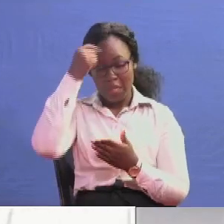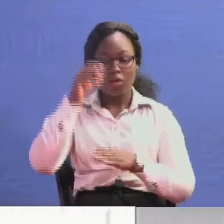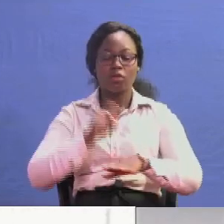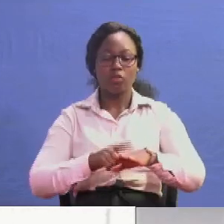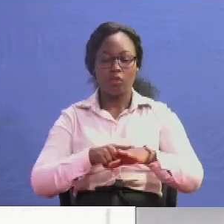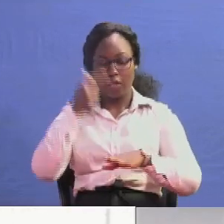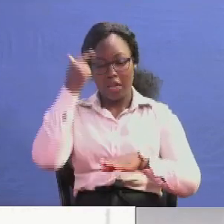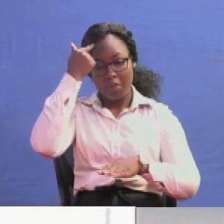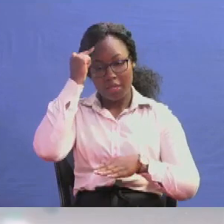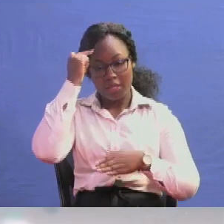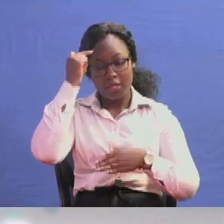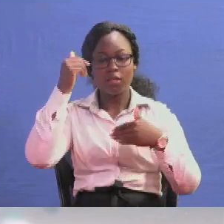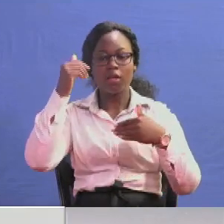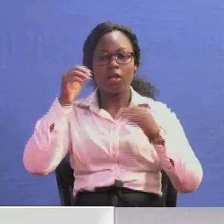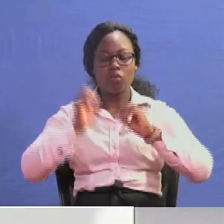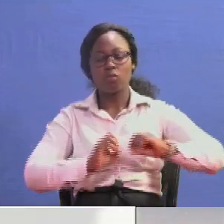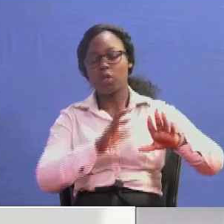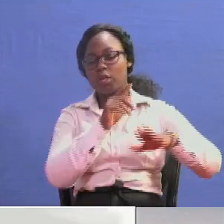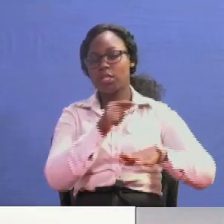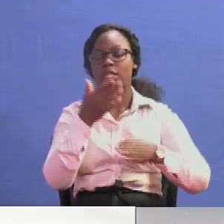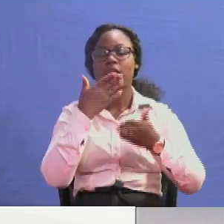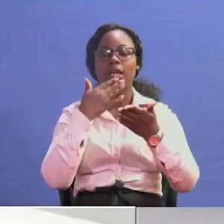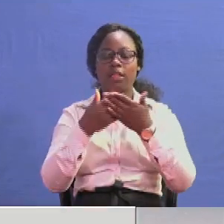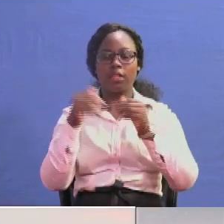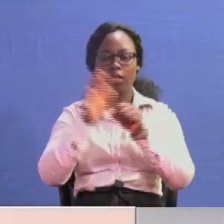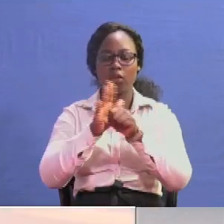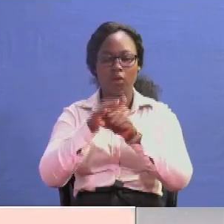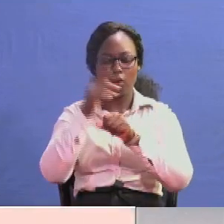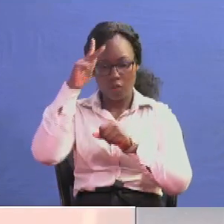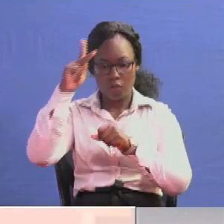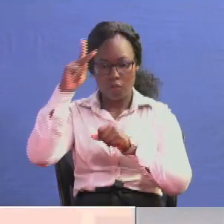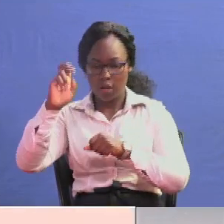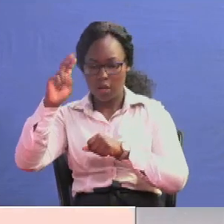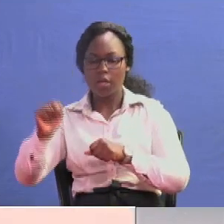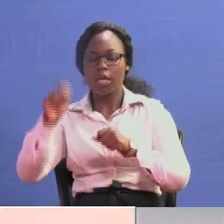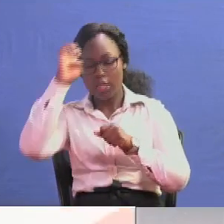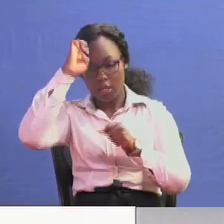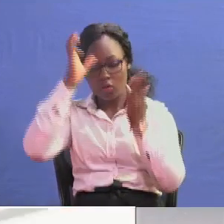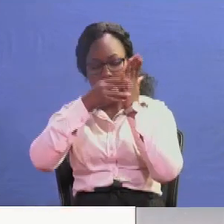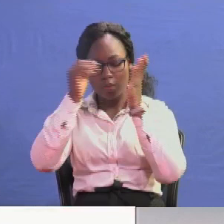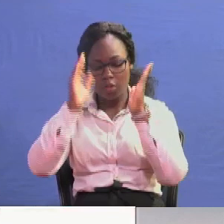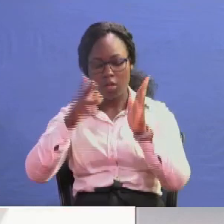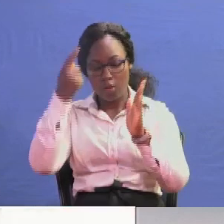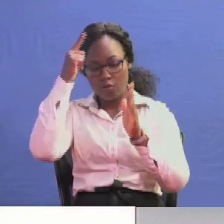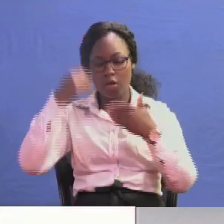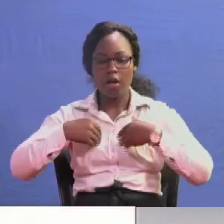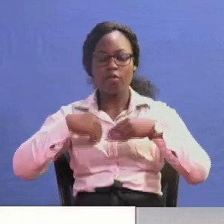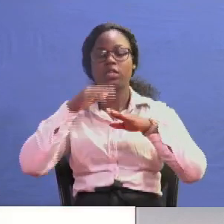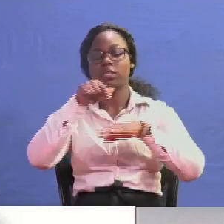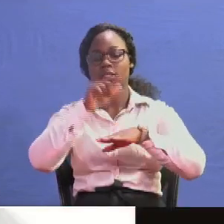i think we'll have to leave it at that thank you so much ken chesa education expert for making time santesana